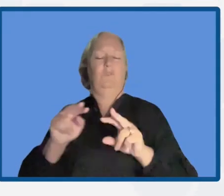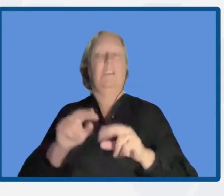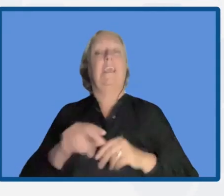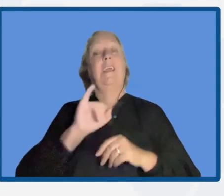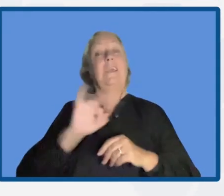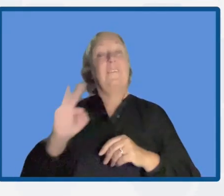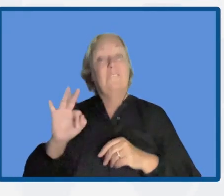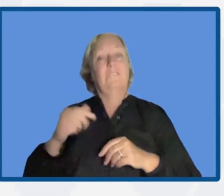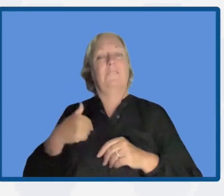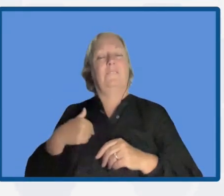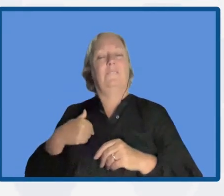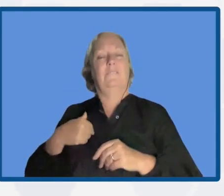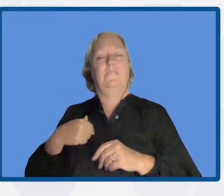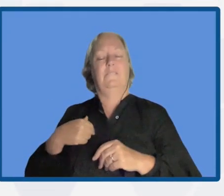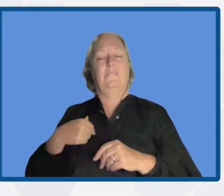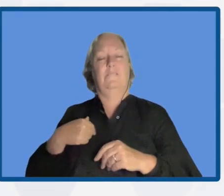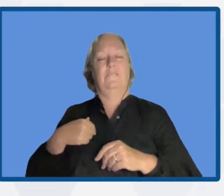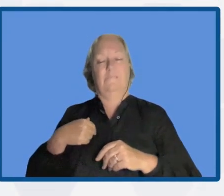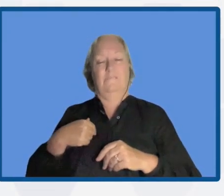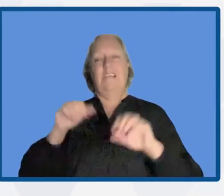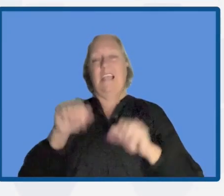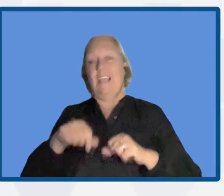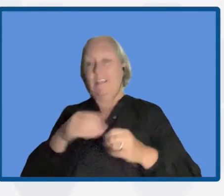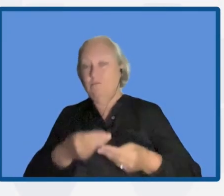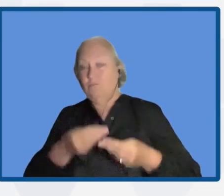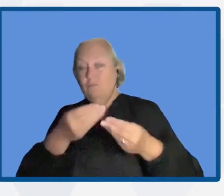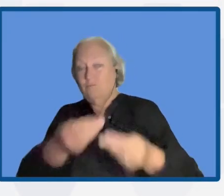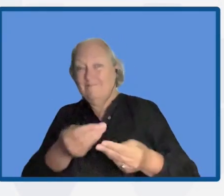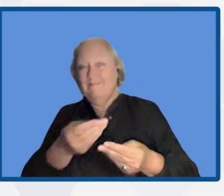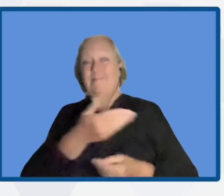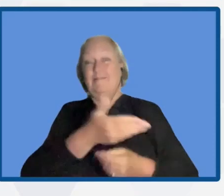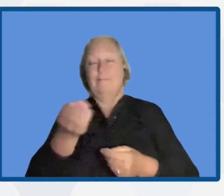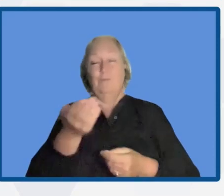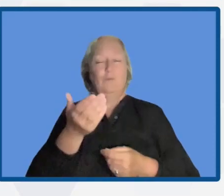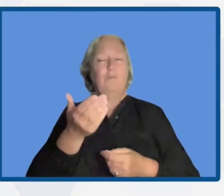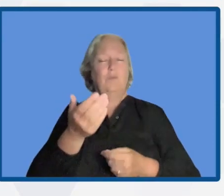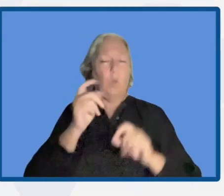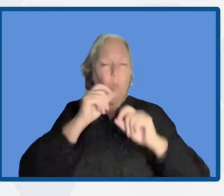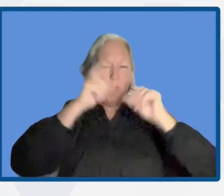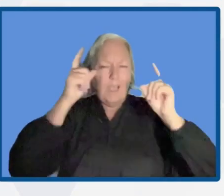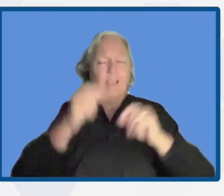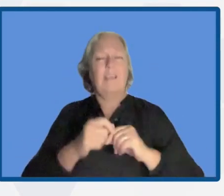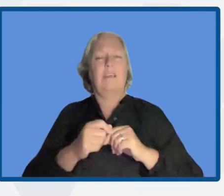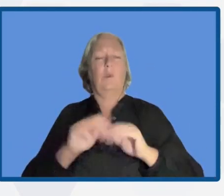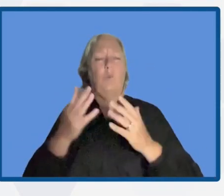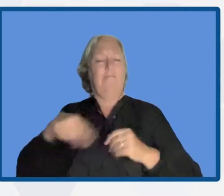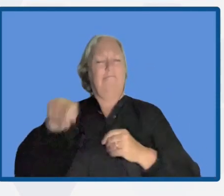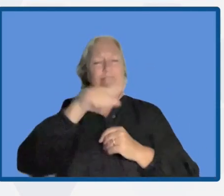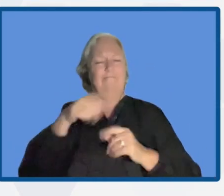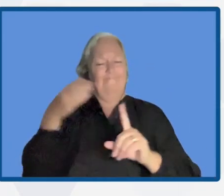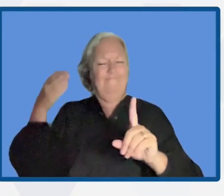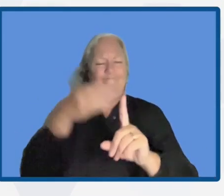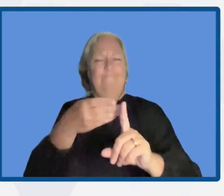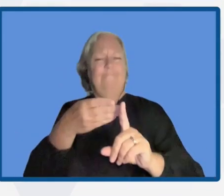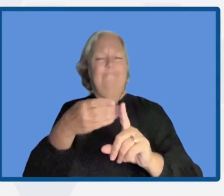articulate these actors to raise awareness around a common goal, we can create